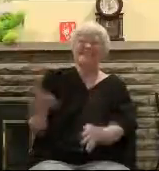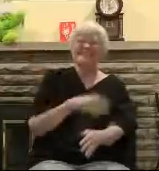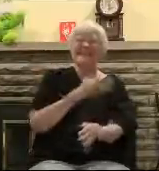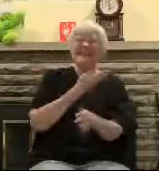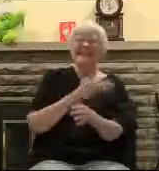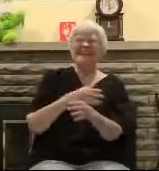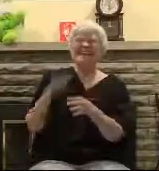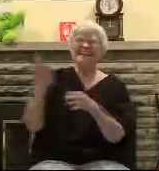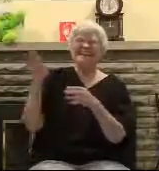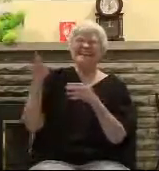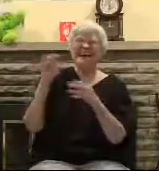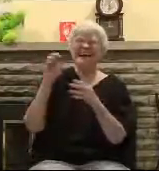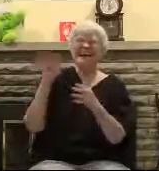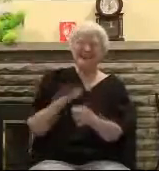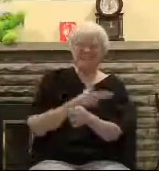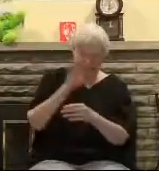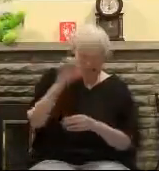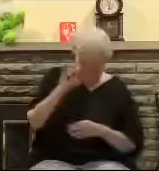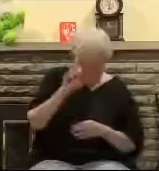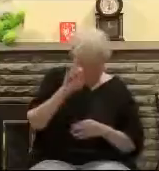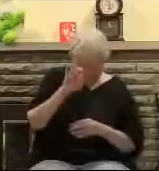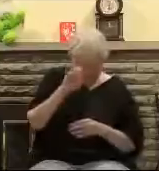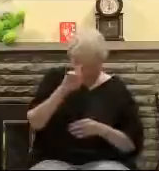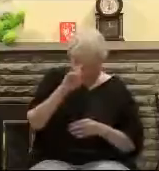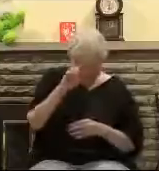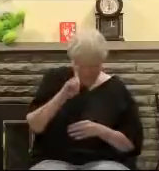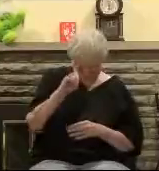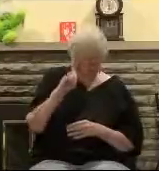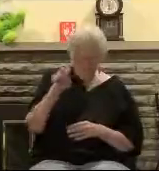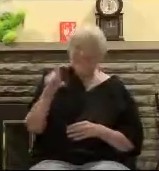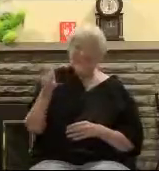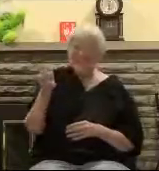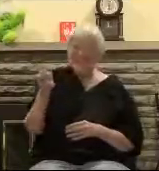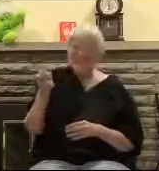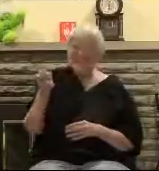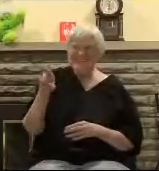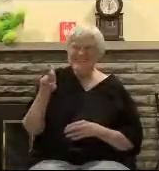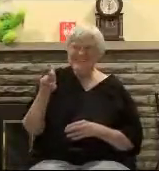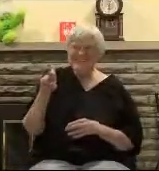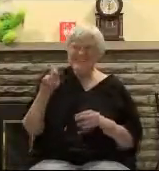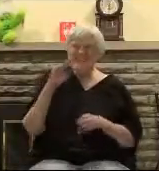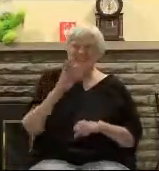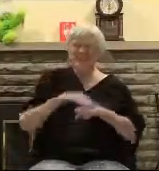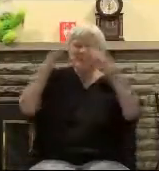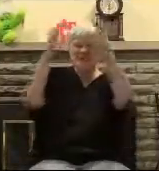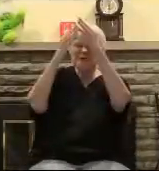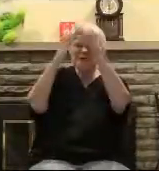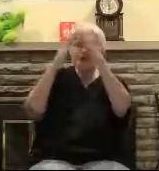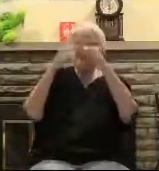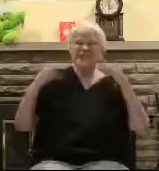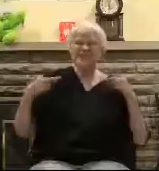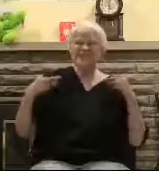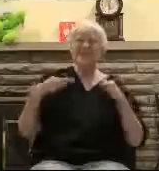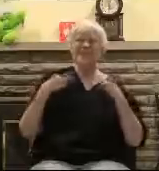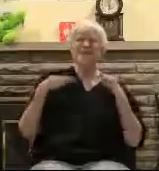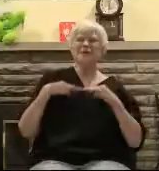If I Were a Rich Man Huh? Fiddler on the Roof Yeah And the